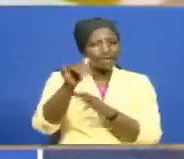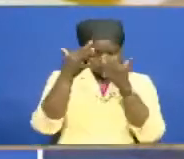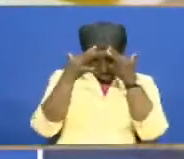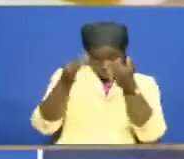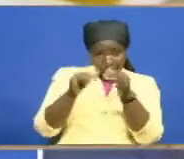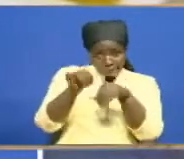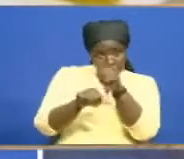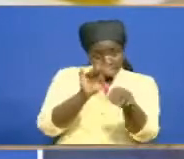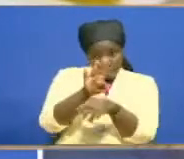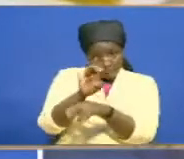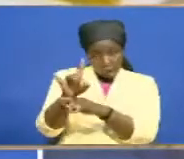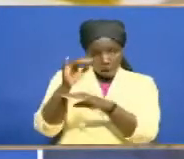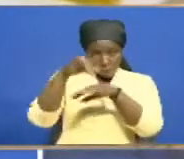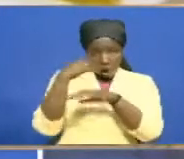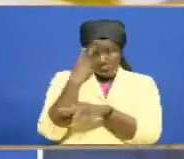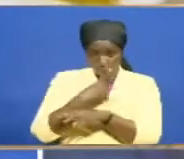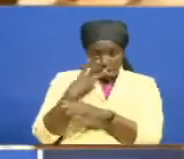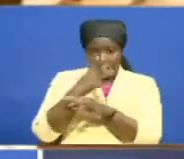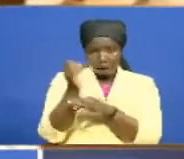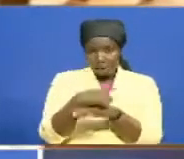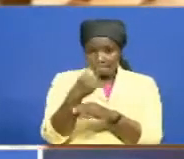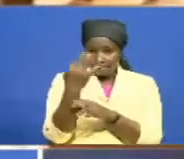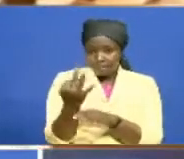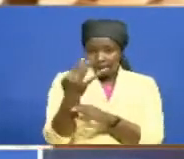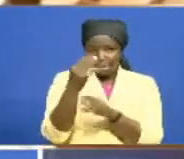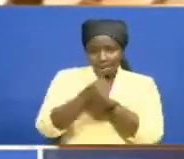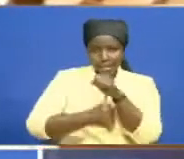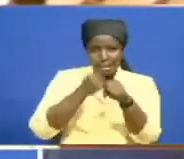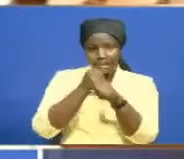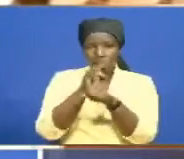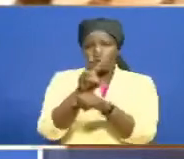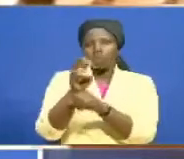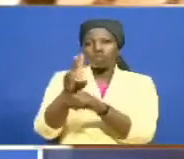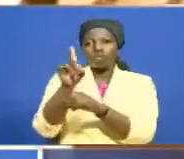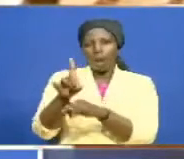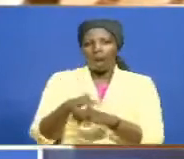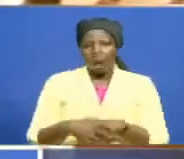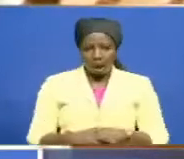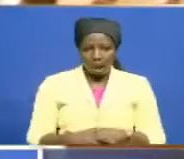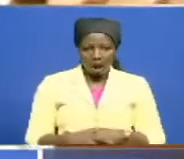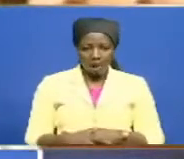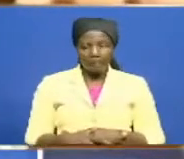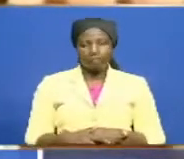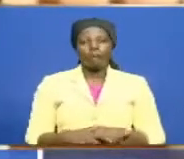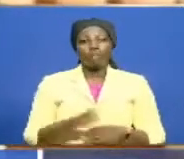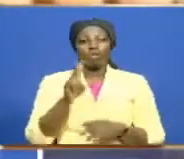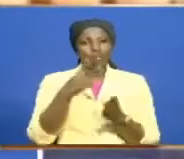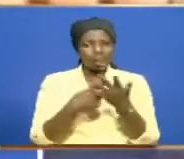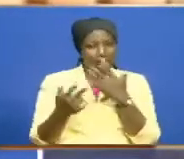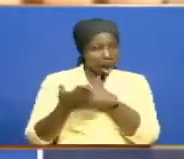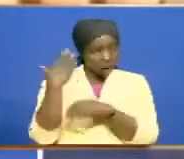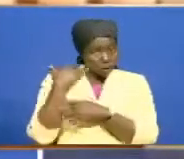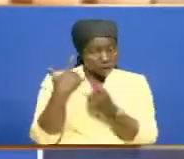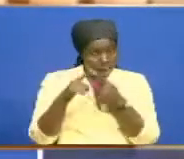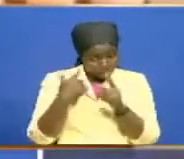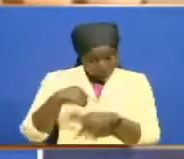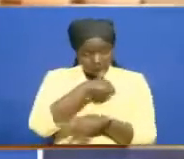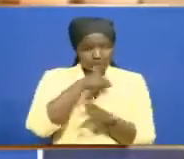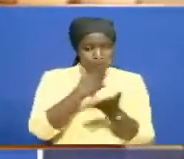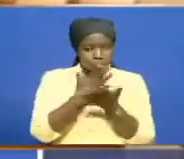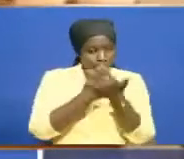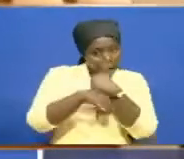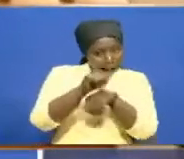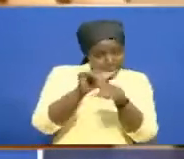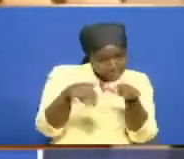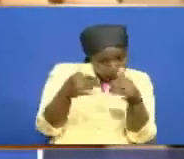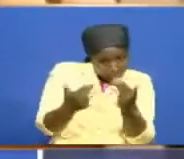On Wednesday, March 10th, 2021. We received it two weeks ago, but the steps that we took as an assembly was